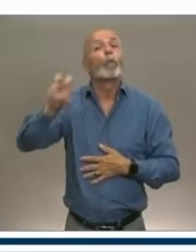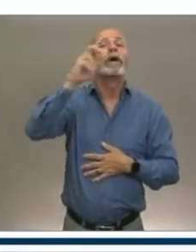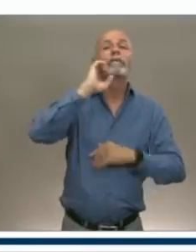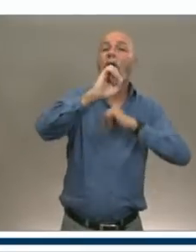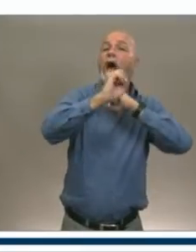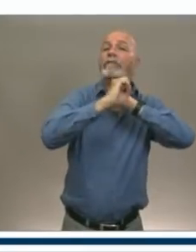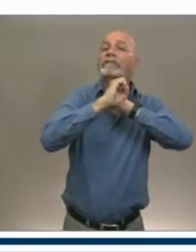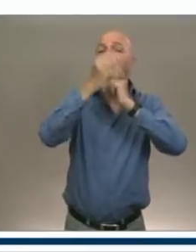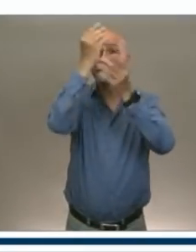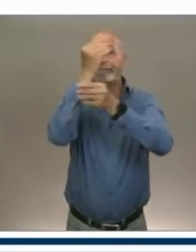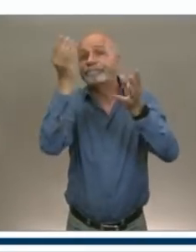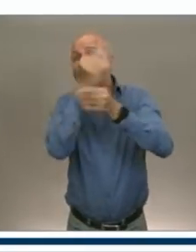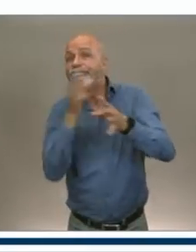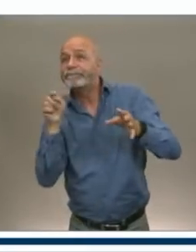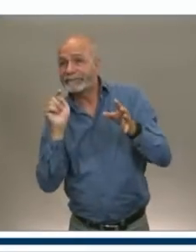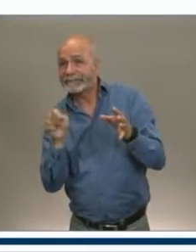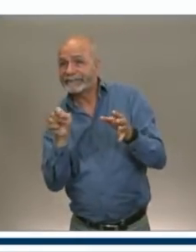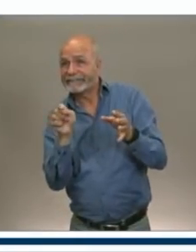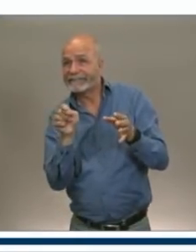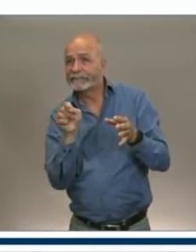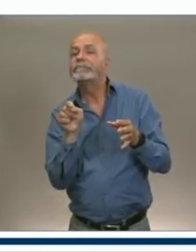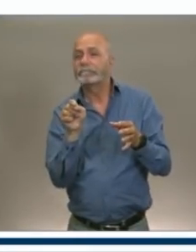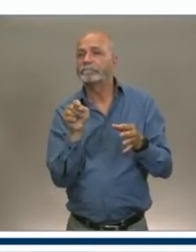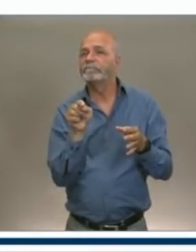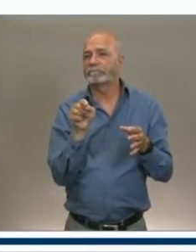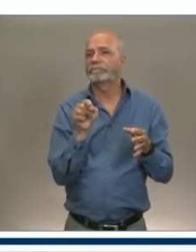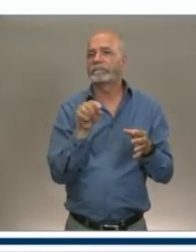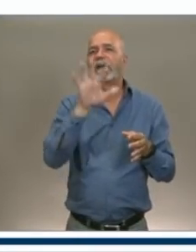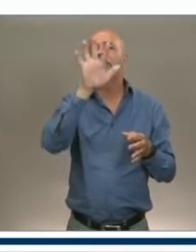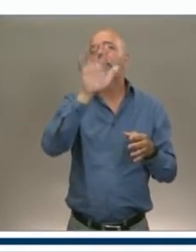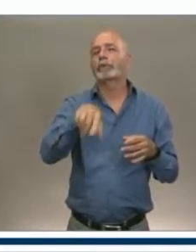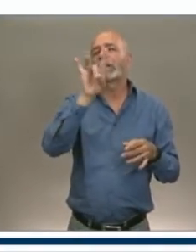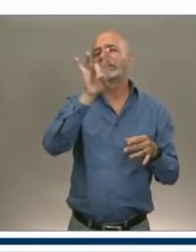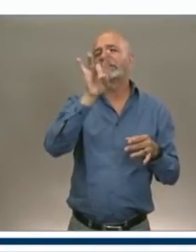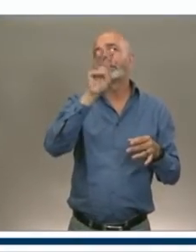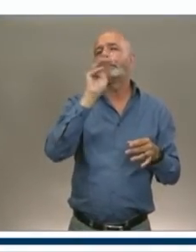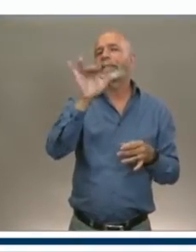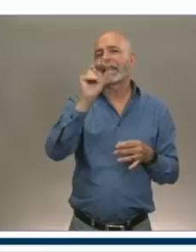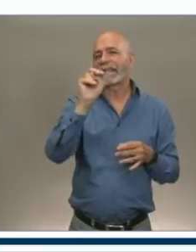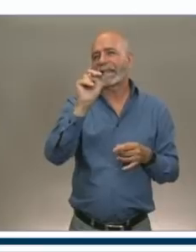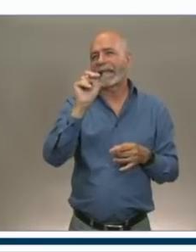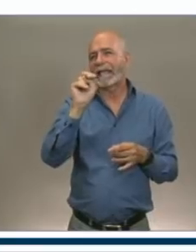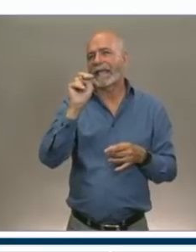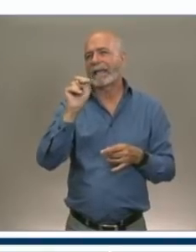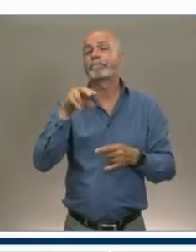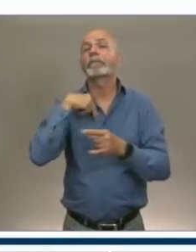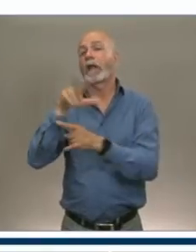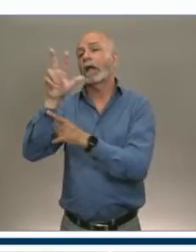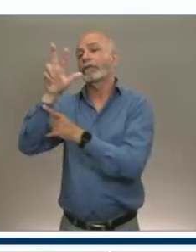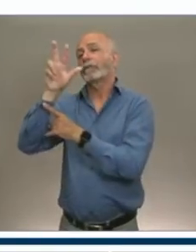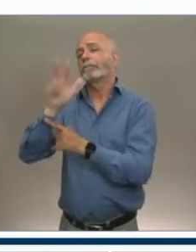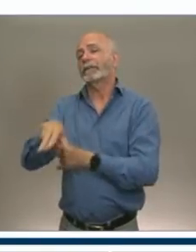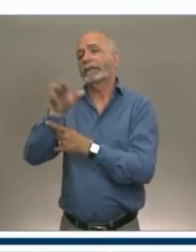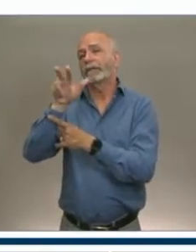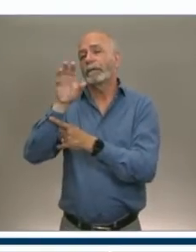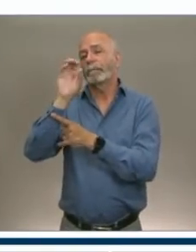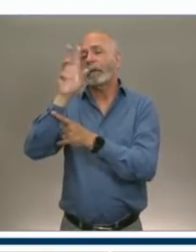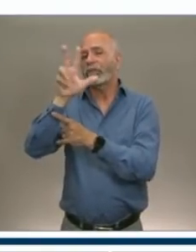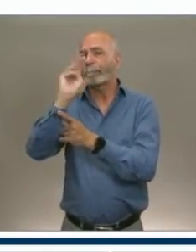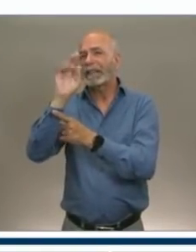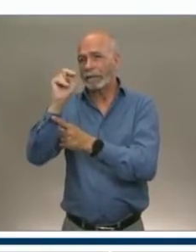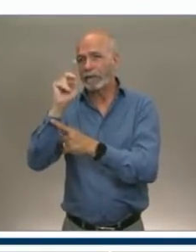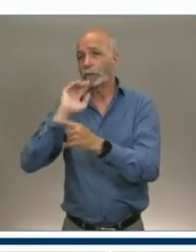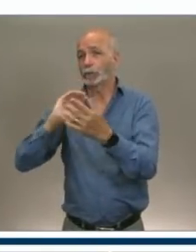spoke to today, which were, it's $5.8 million, of which $3 million is new money going into the program. But there's